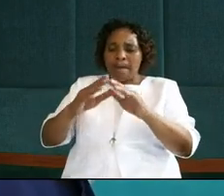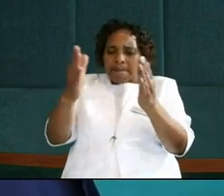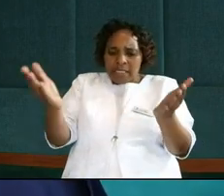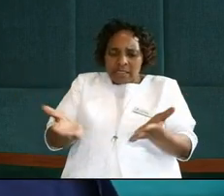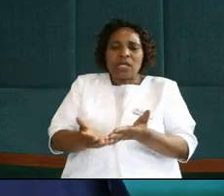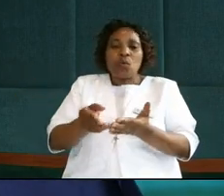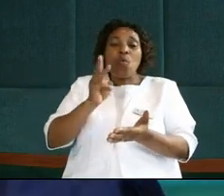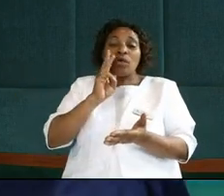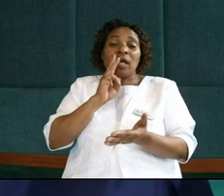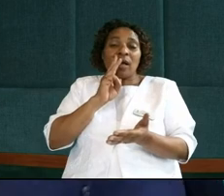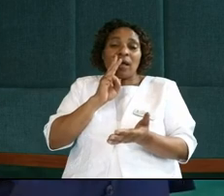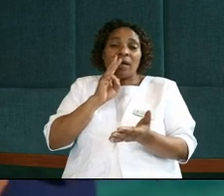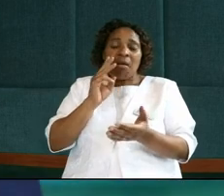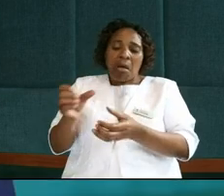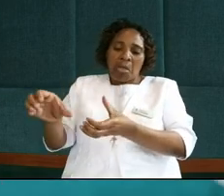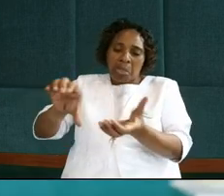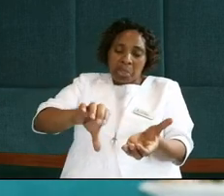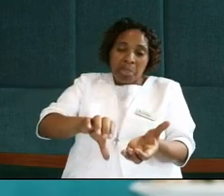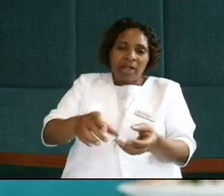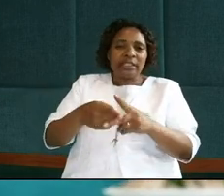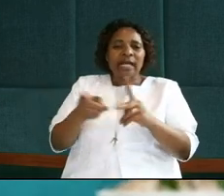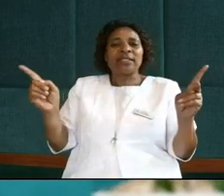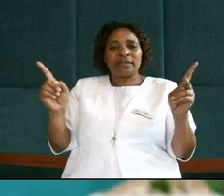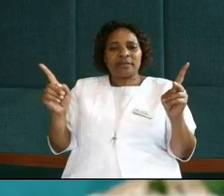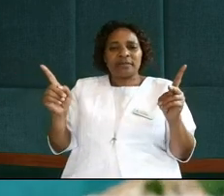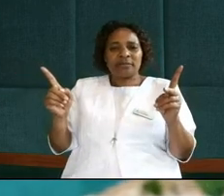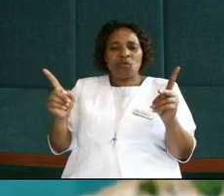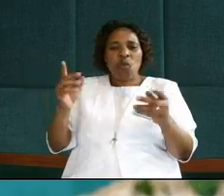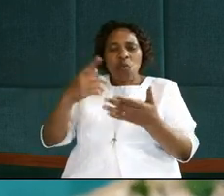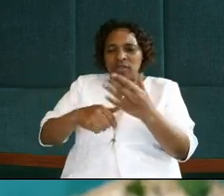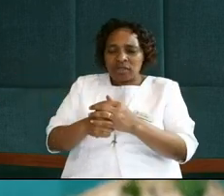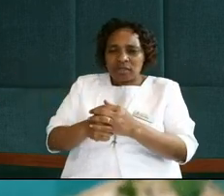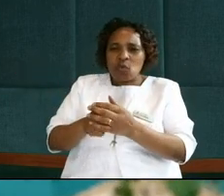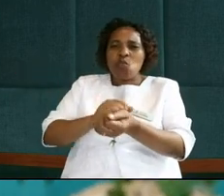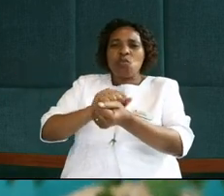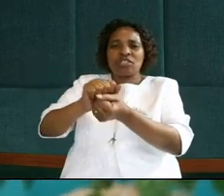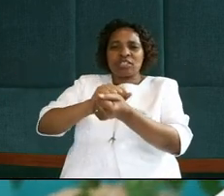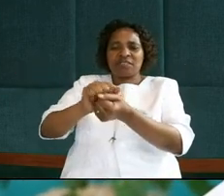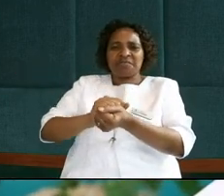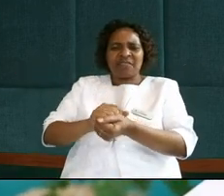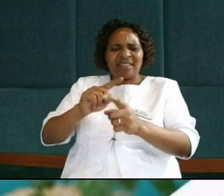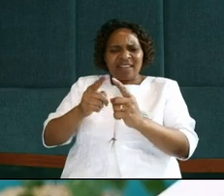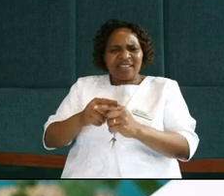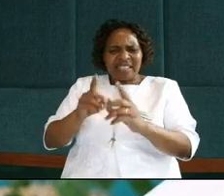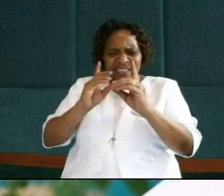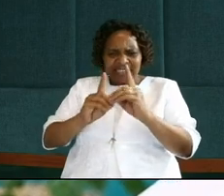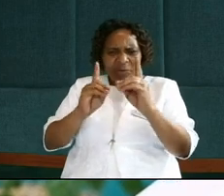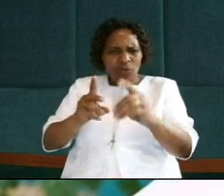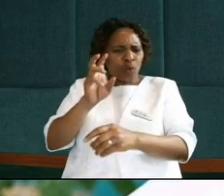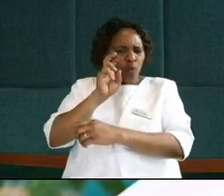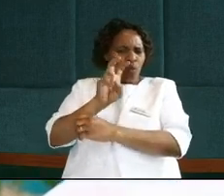into the basin and he guarded his waist with a towel. Their disciples are watching